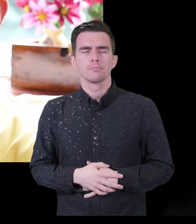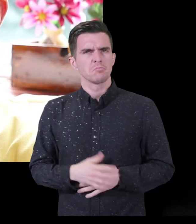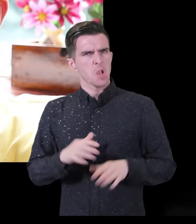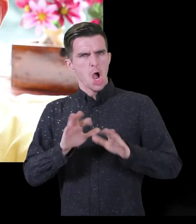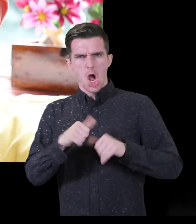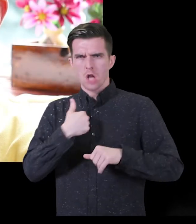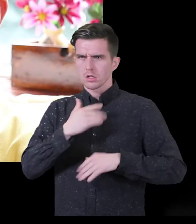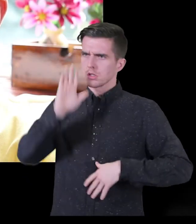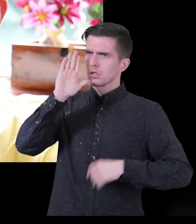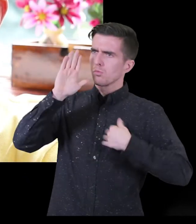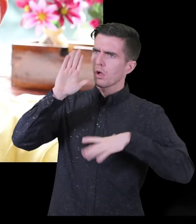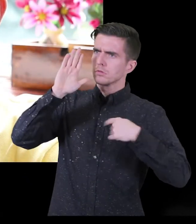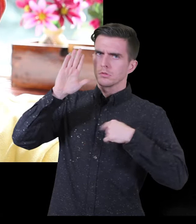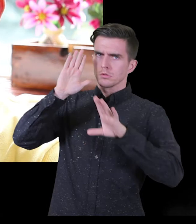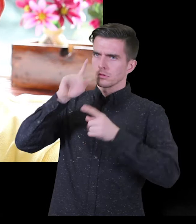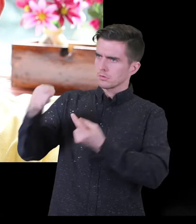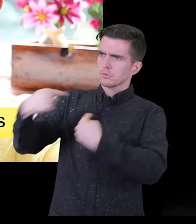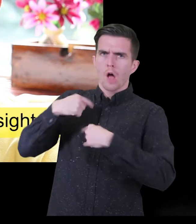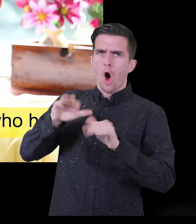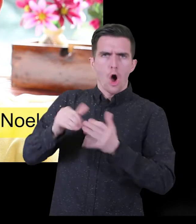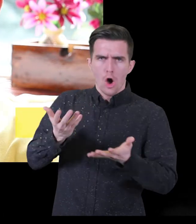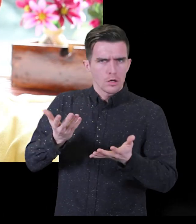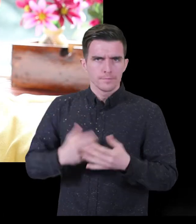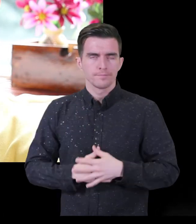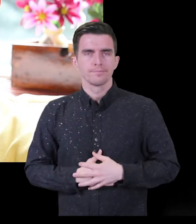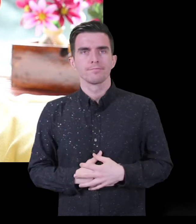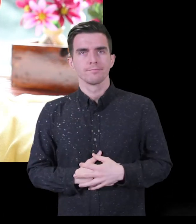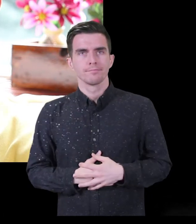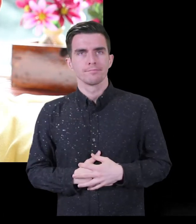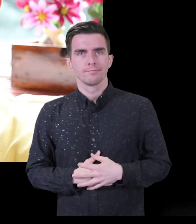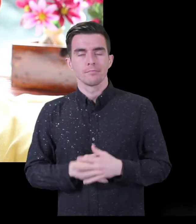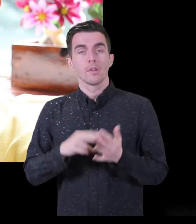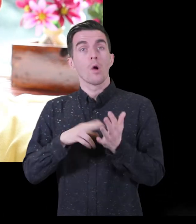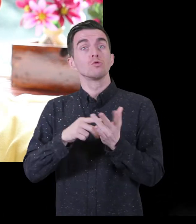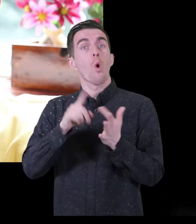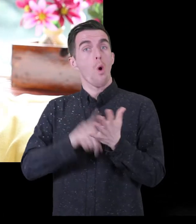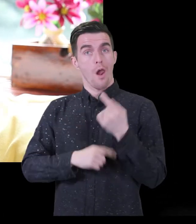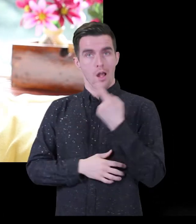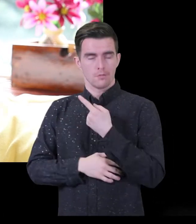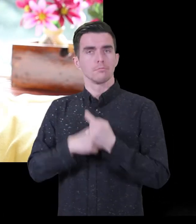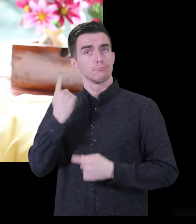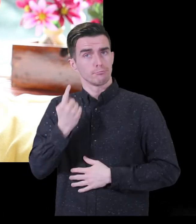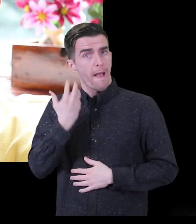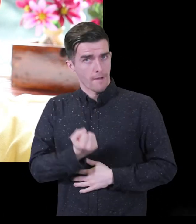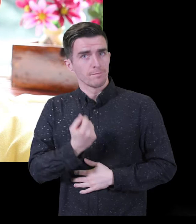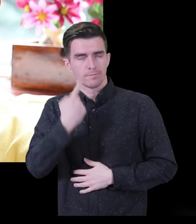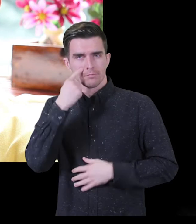they mentioned that I should register as being blind. So at that point,